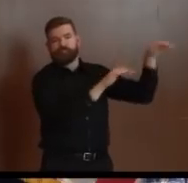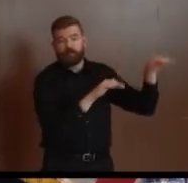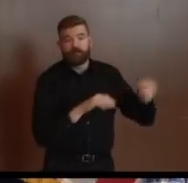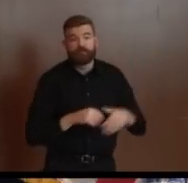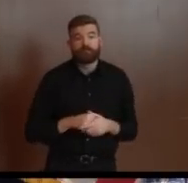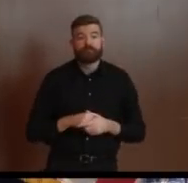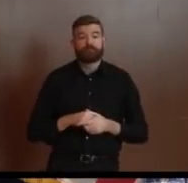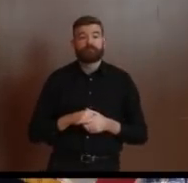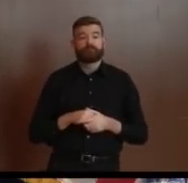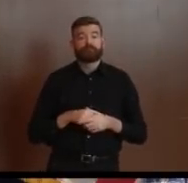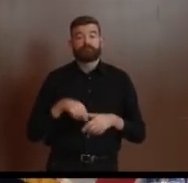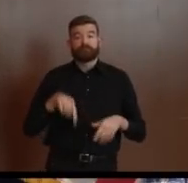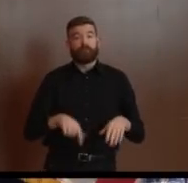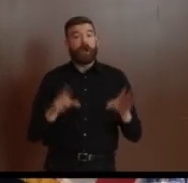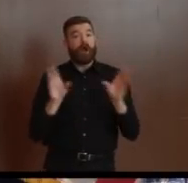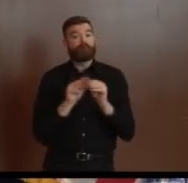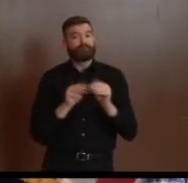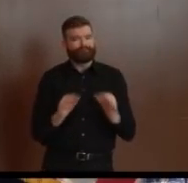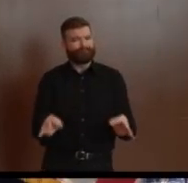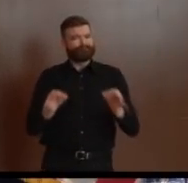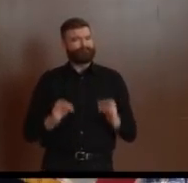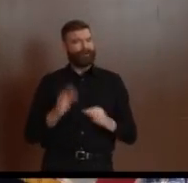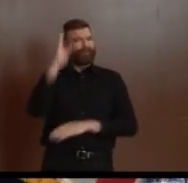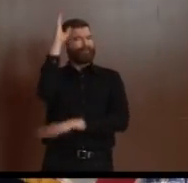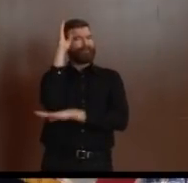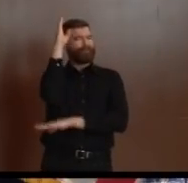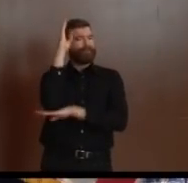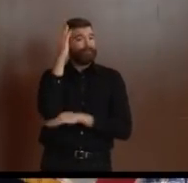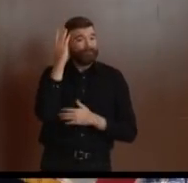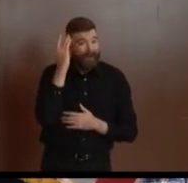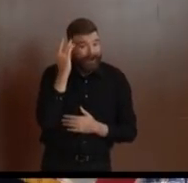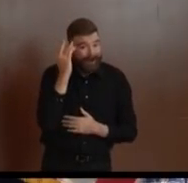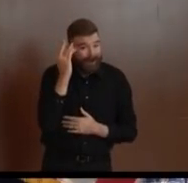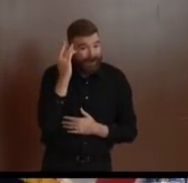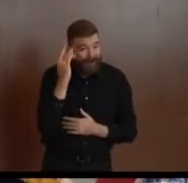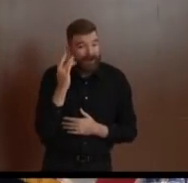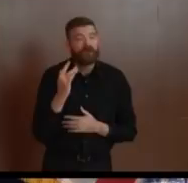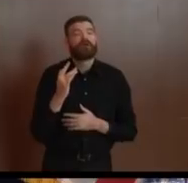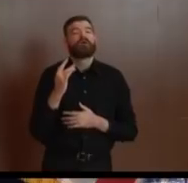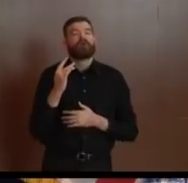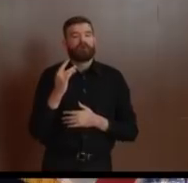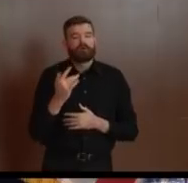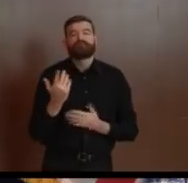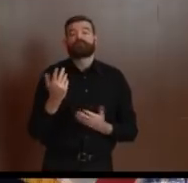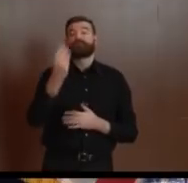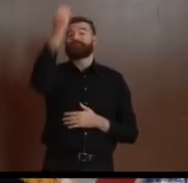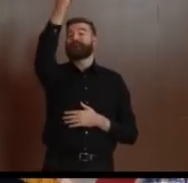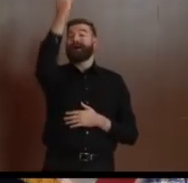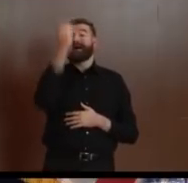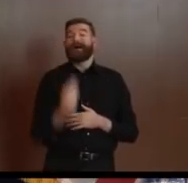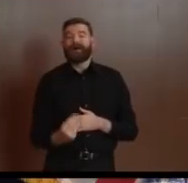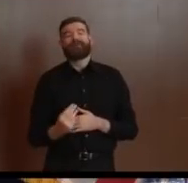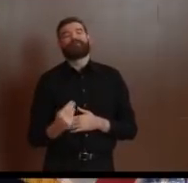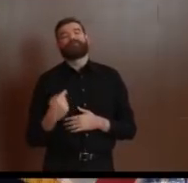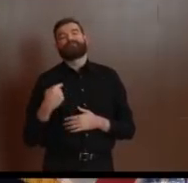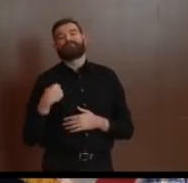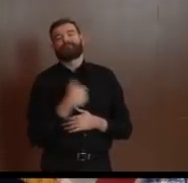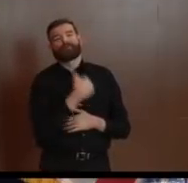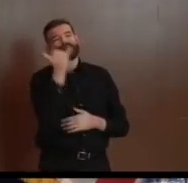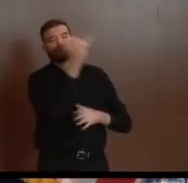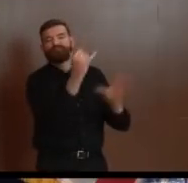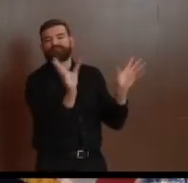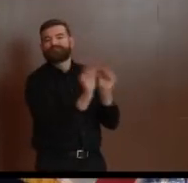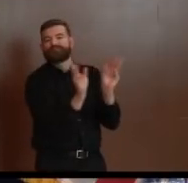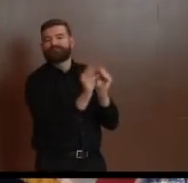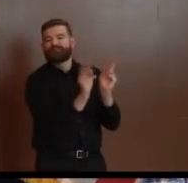That's the weekly Monday call. Again, I think we flipped it today. I just got off a call with the executive